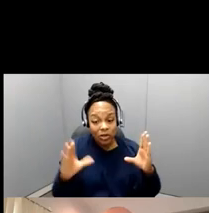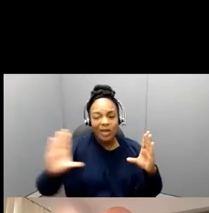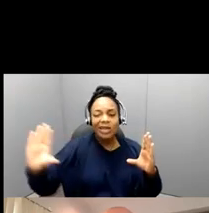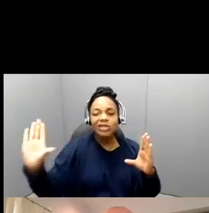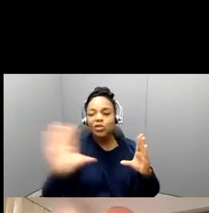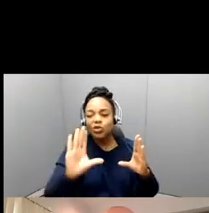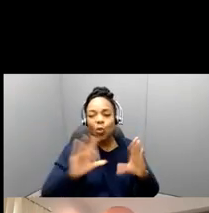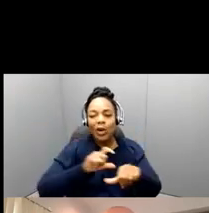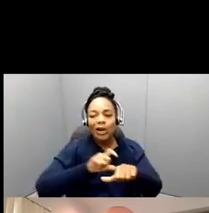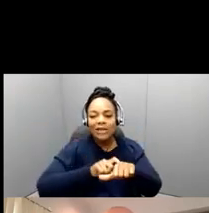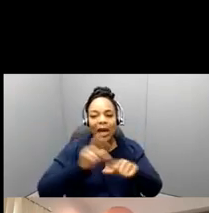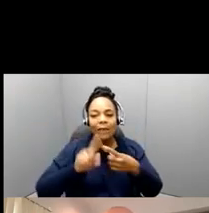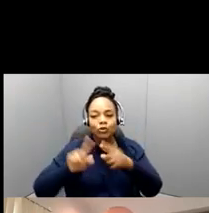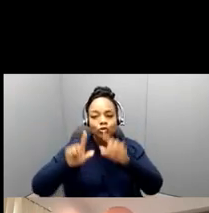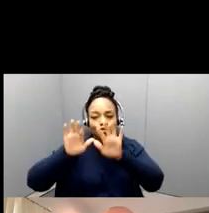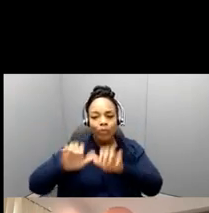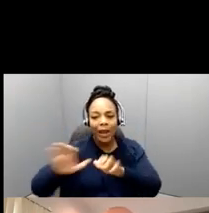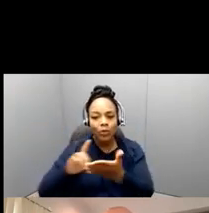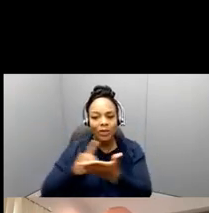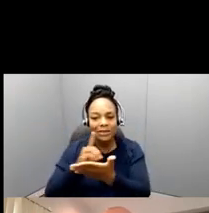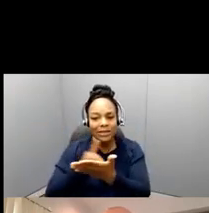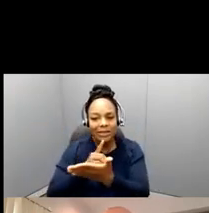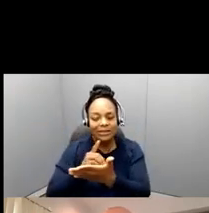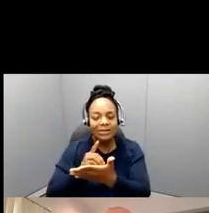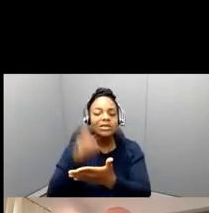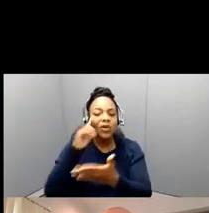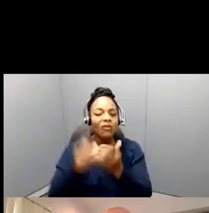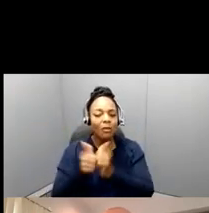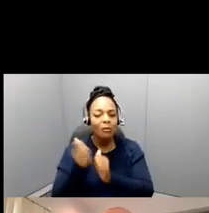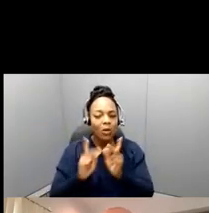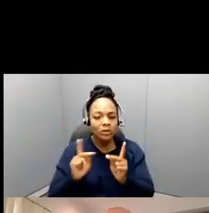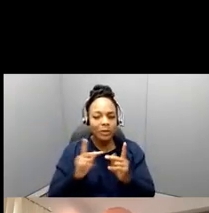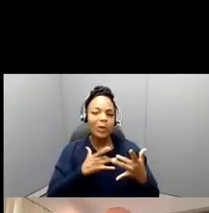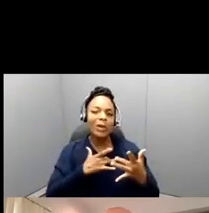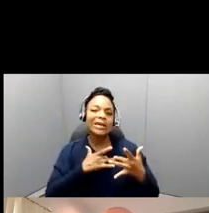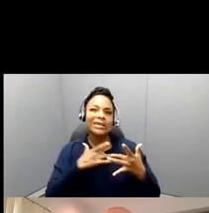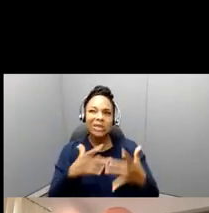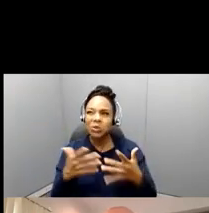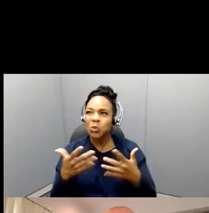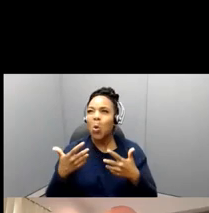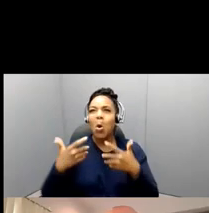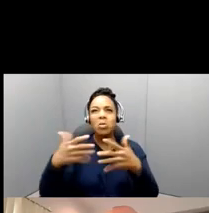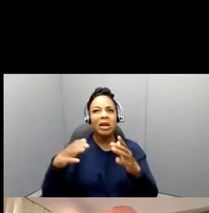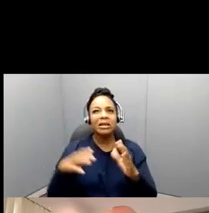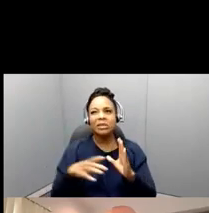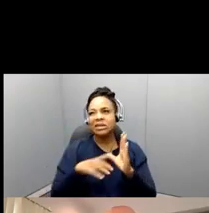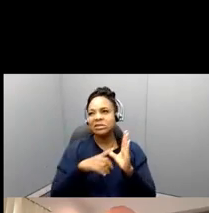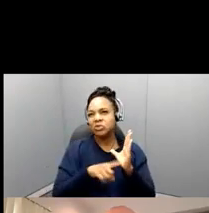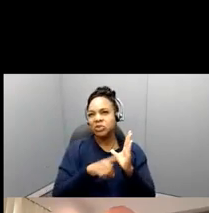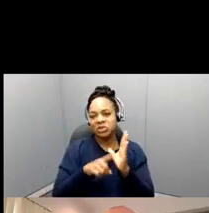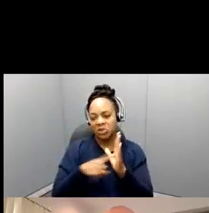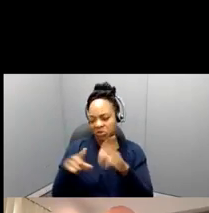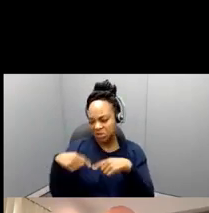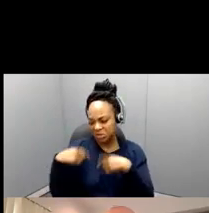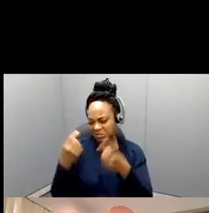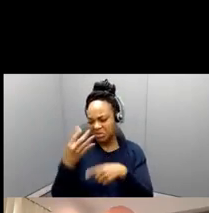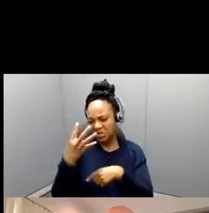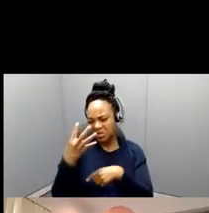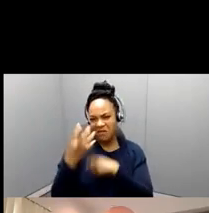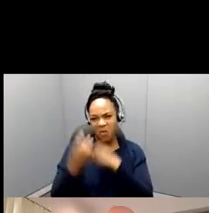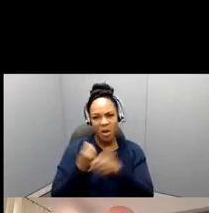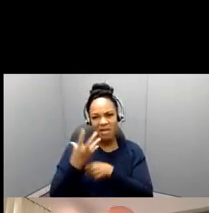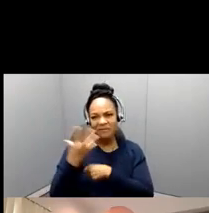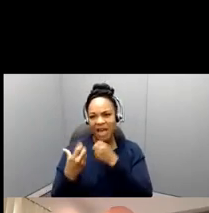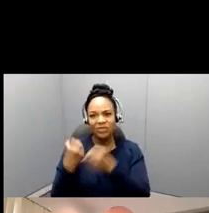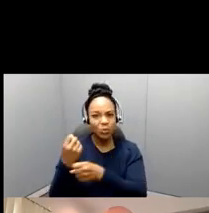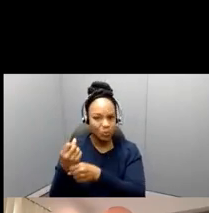five of their, uh, their studies. So, where their study has, either the data collection is underway, it's already, you